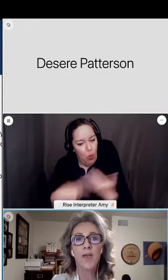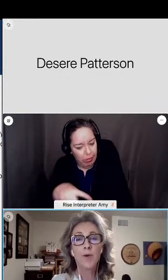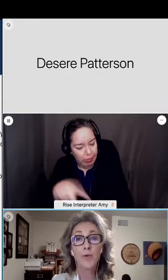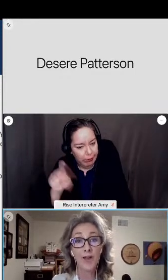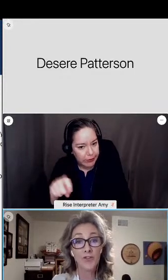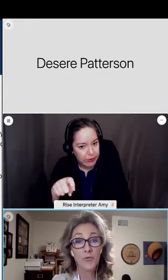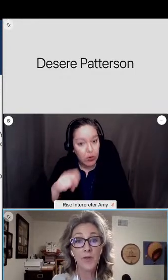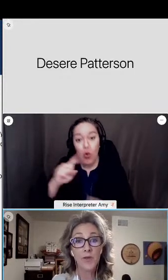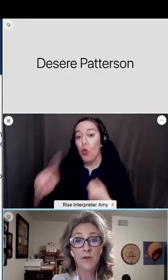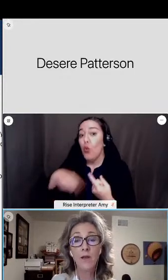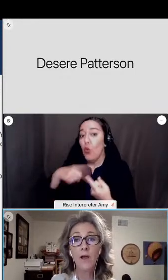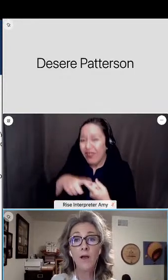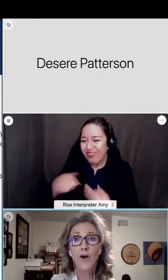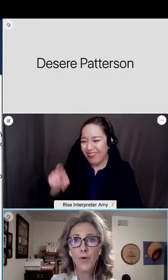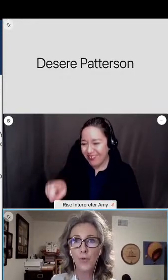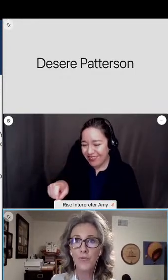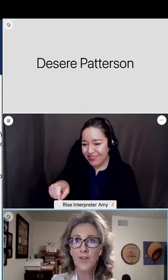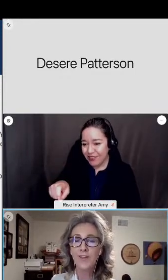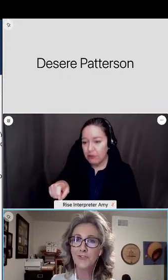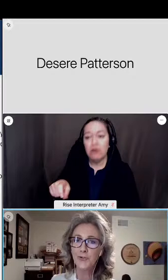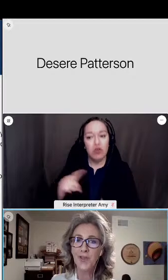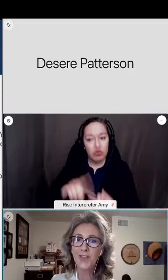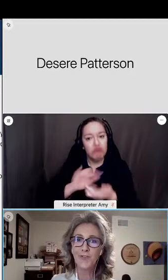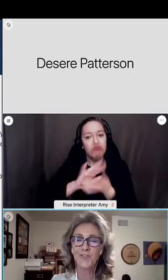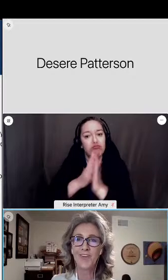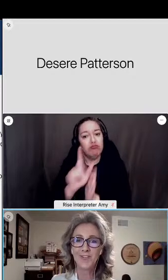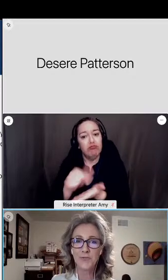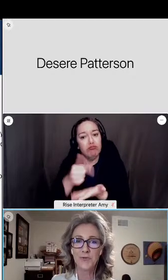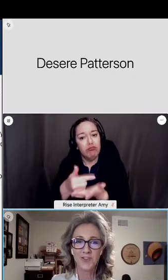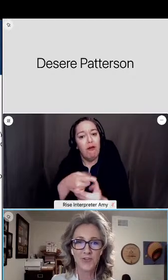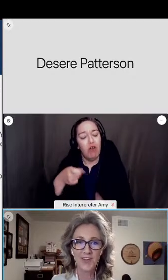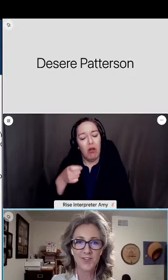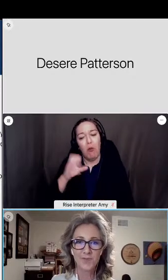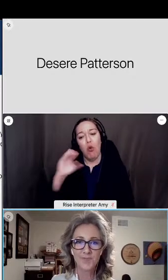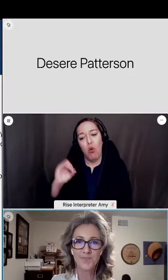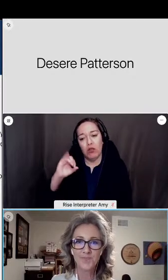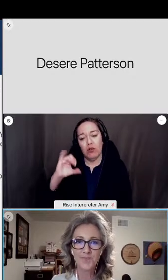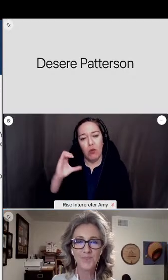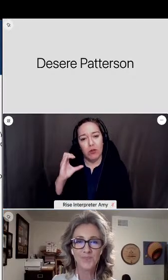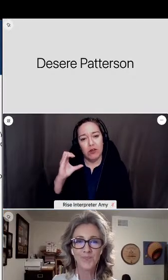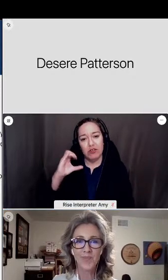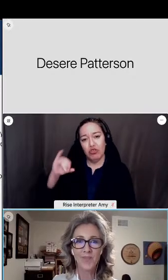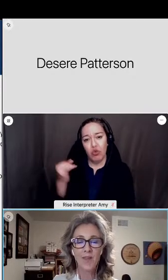to become a graduate of the Colton Joint Unified School District.